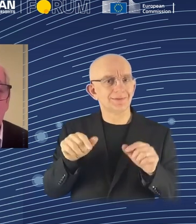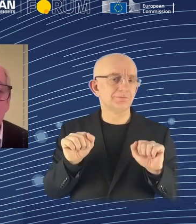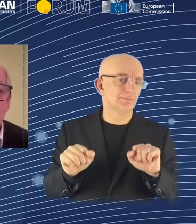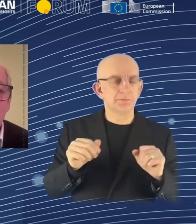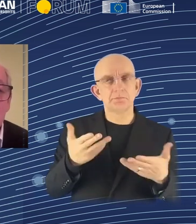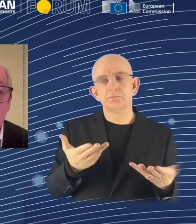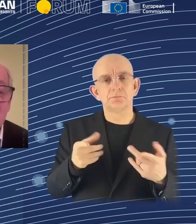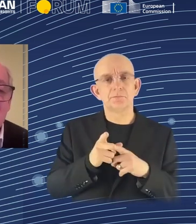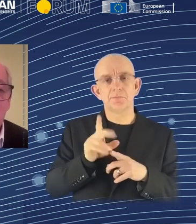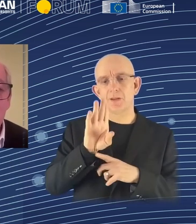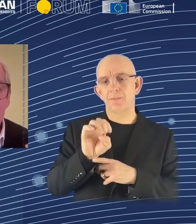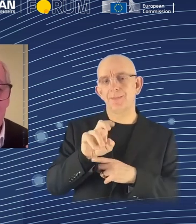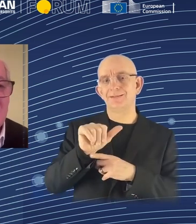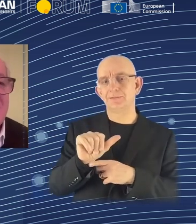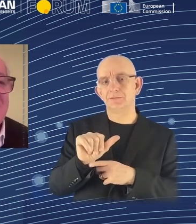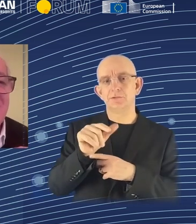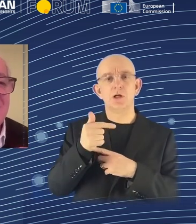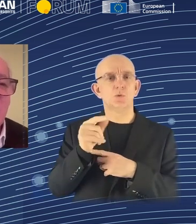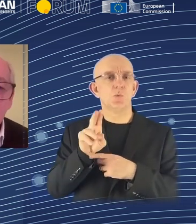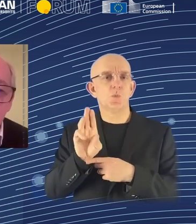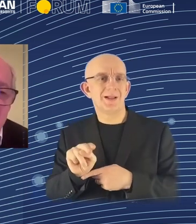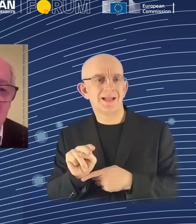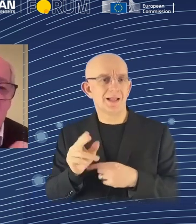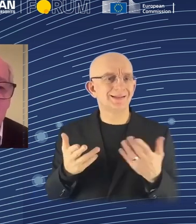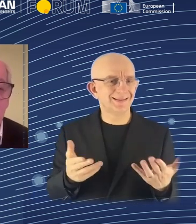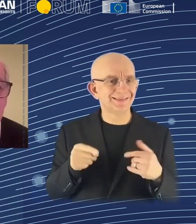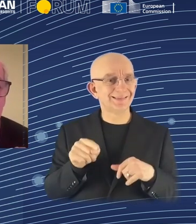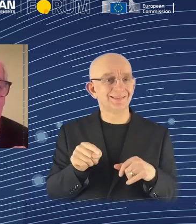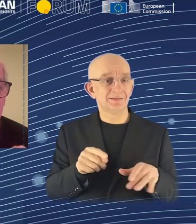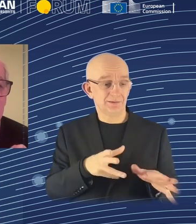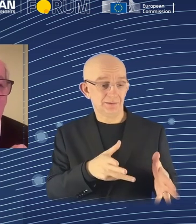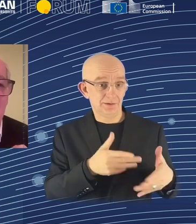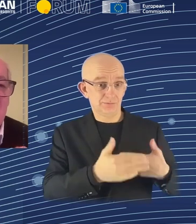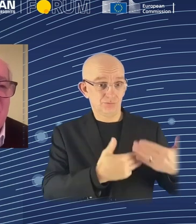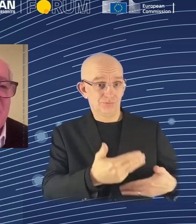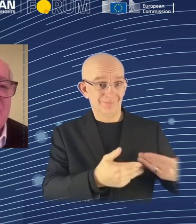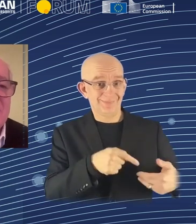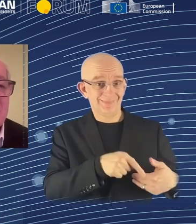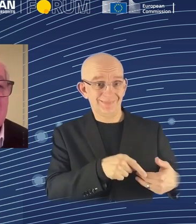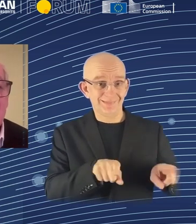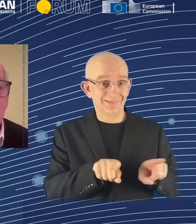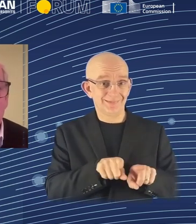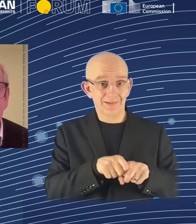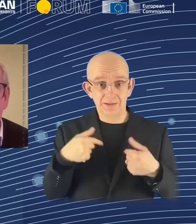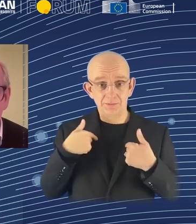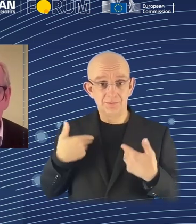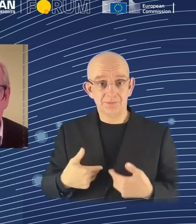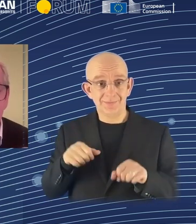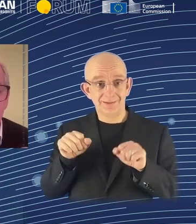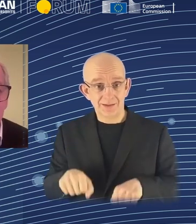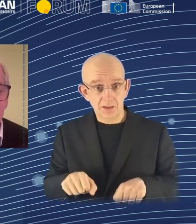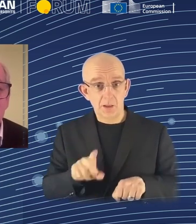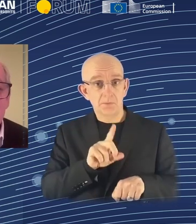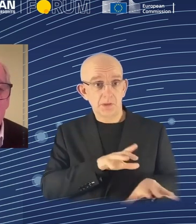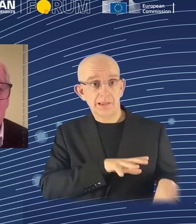and will take your job or any of the new jobs that economists talk about being created and do it for